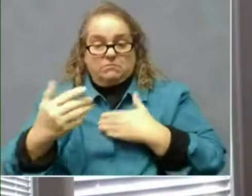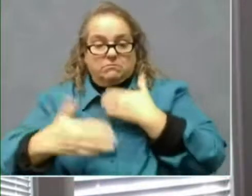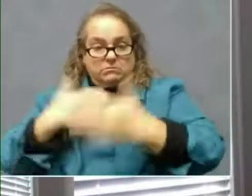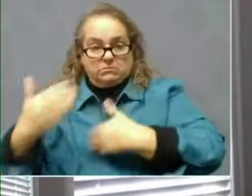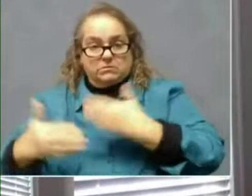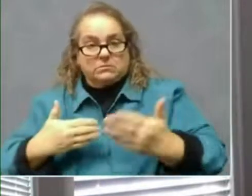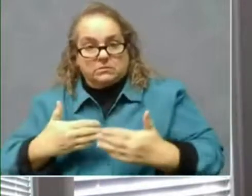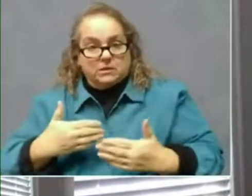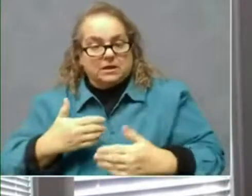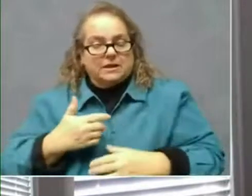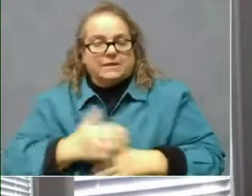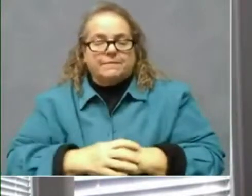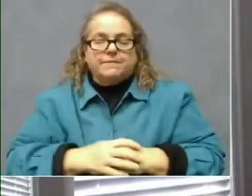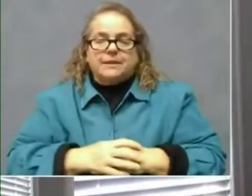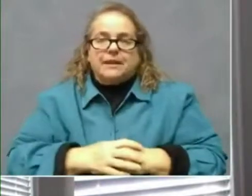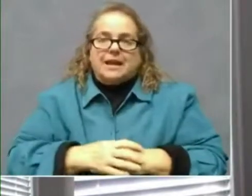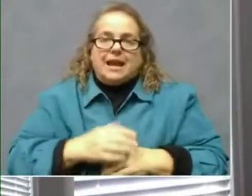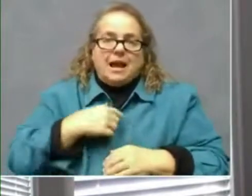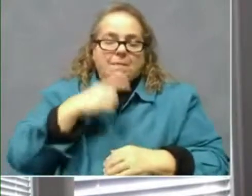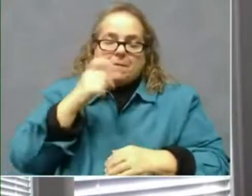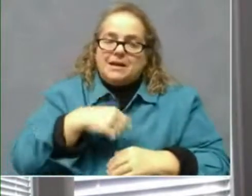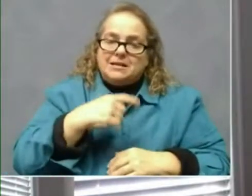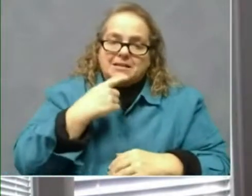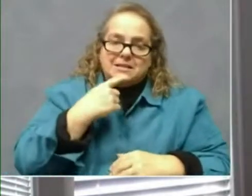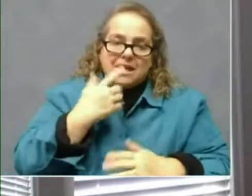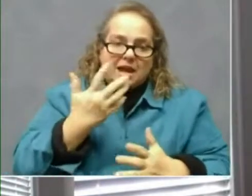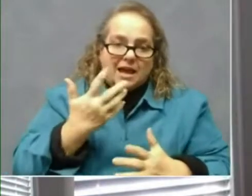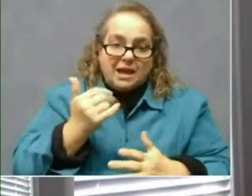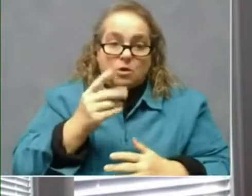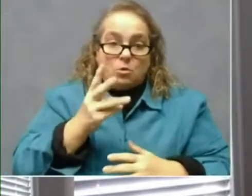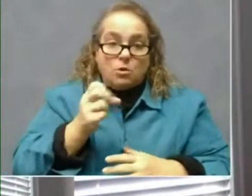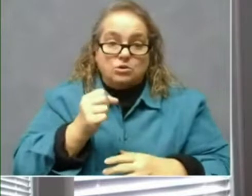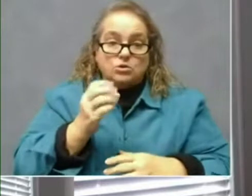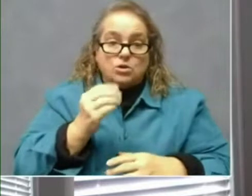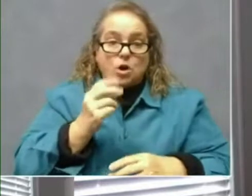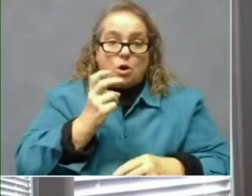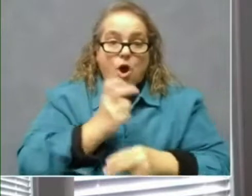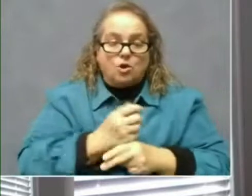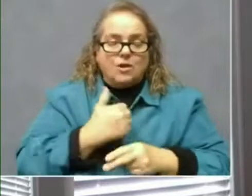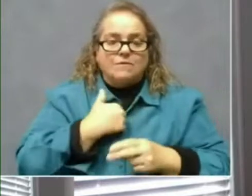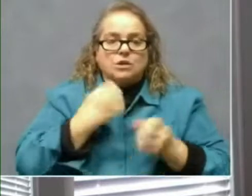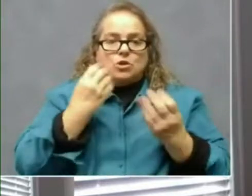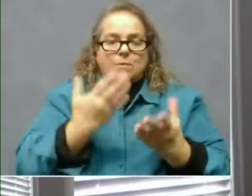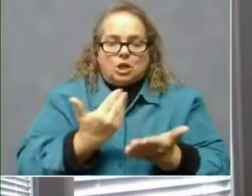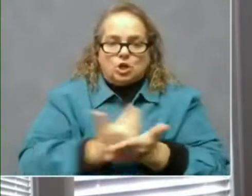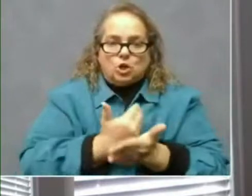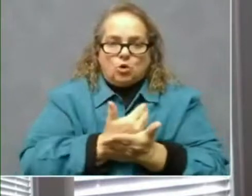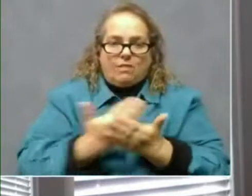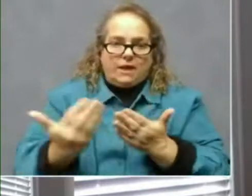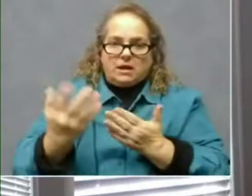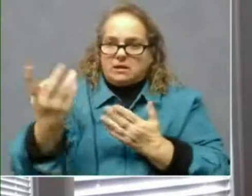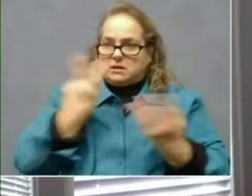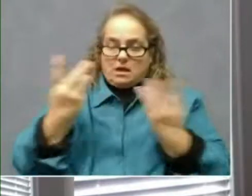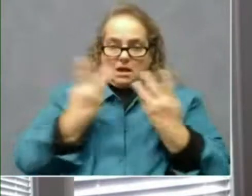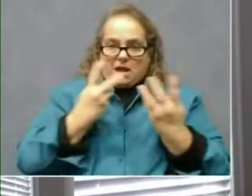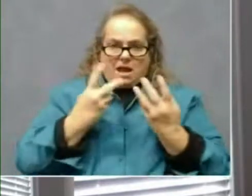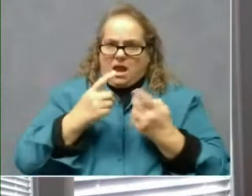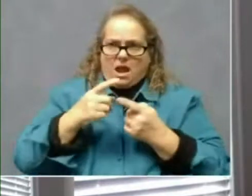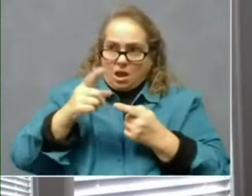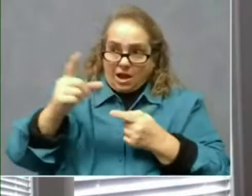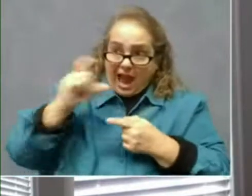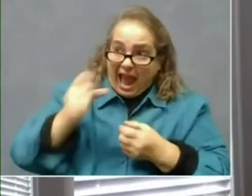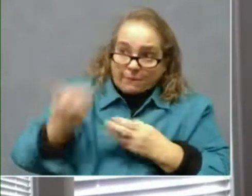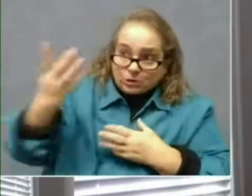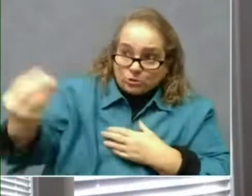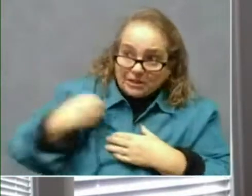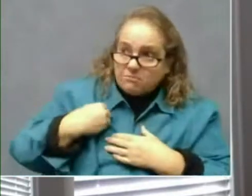underestimate the impediment it was to have so much new stuff, so much uncertainty in quantities, new data systems,